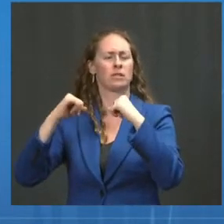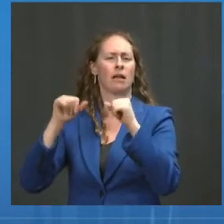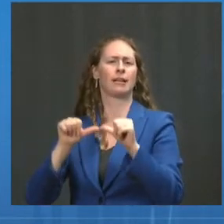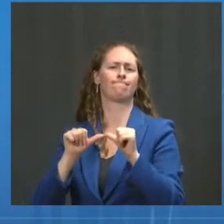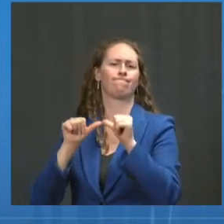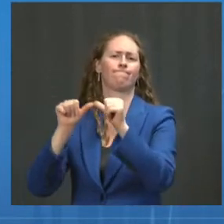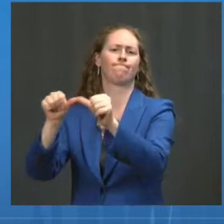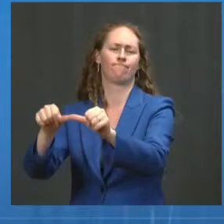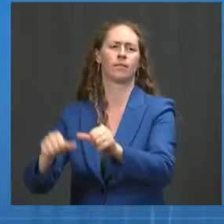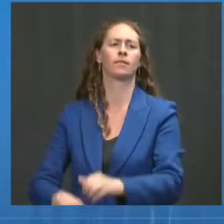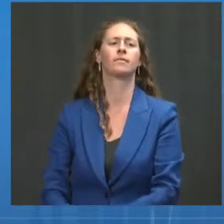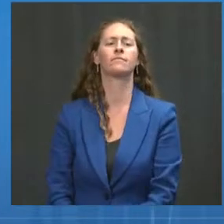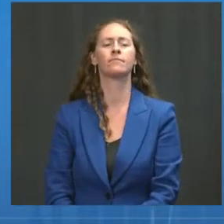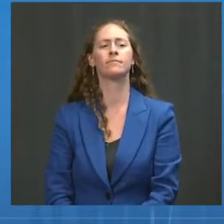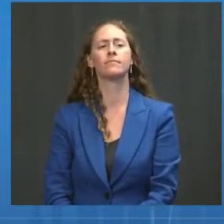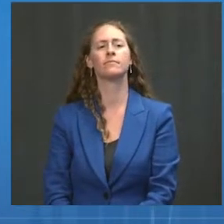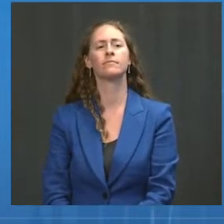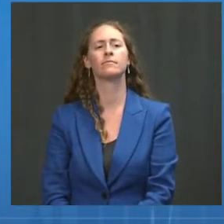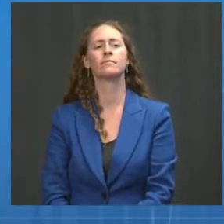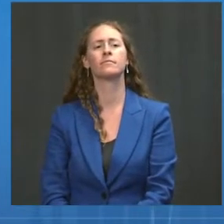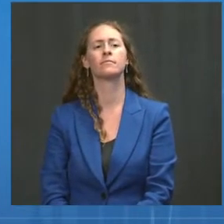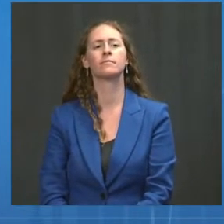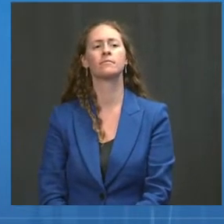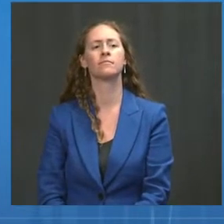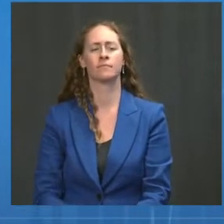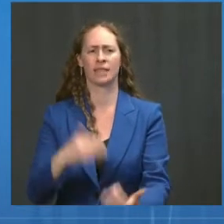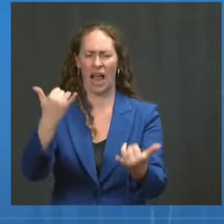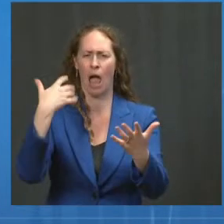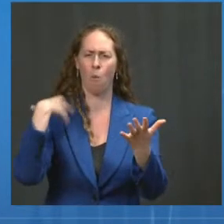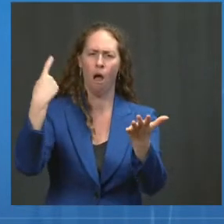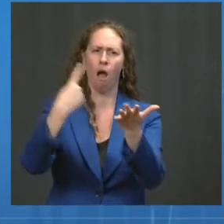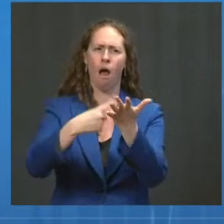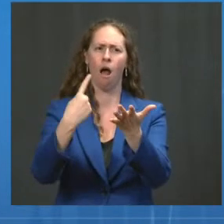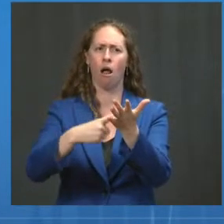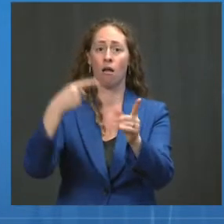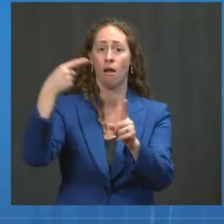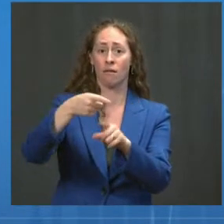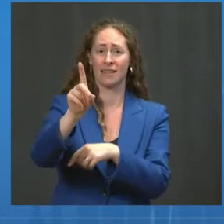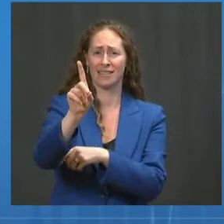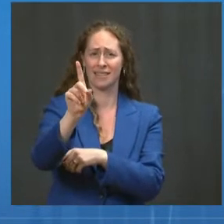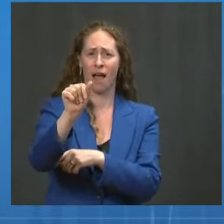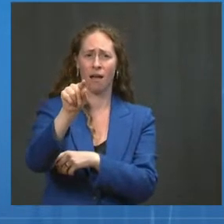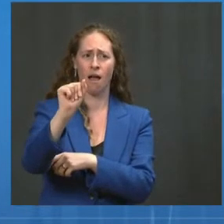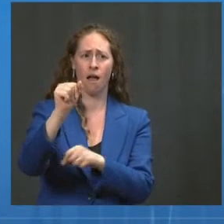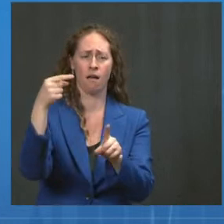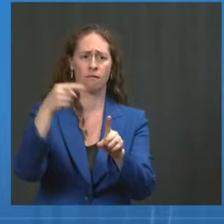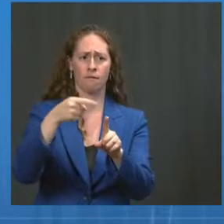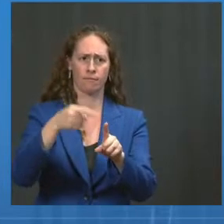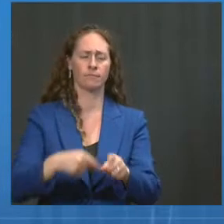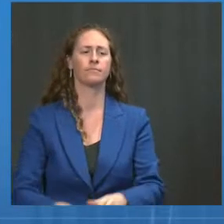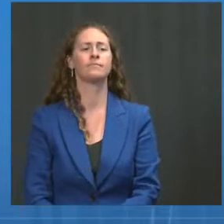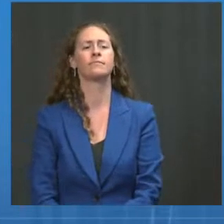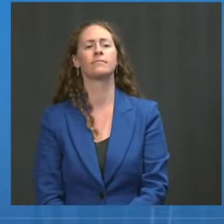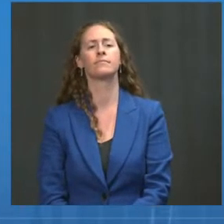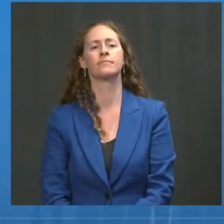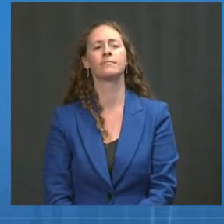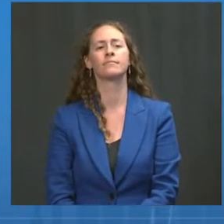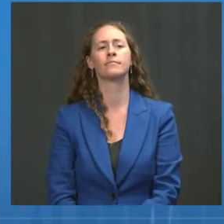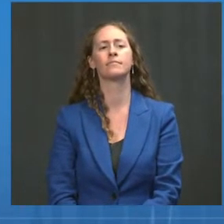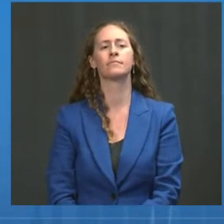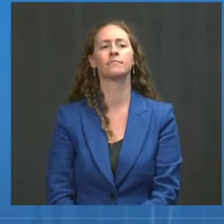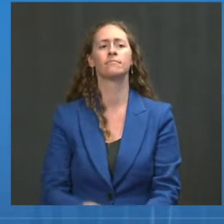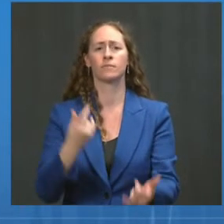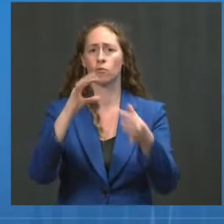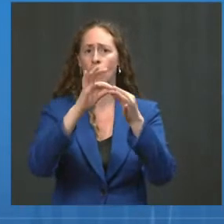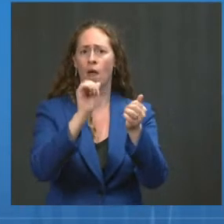So let's jump into the data. On this slide, you will see two studies, one from New York and one an analysis of data